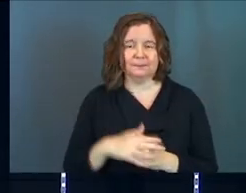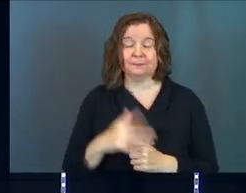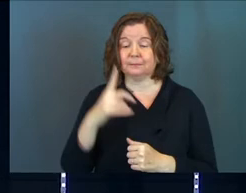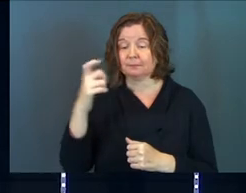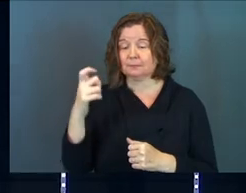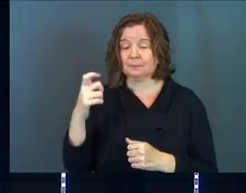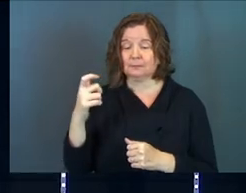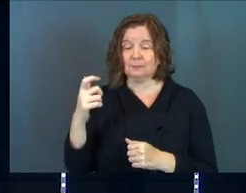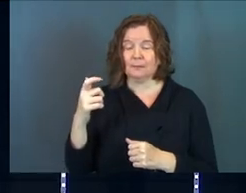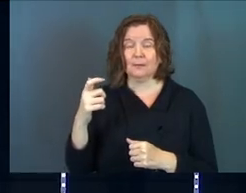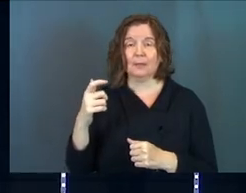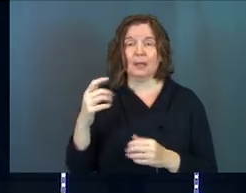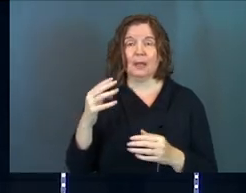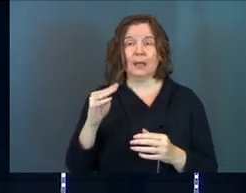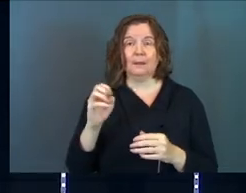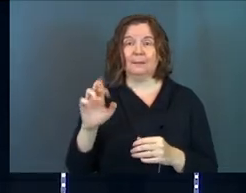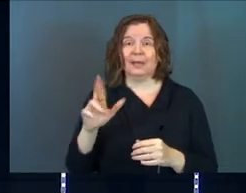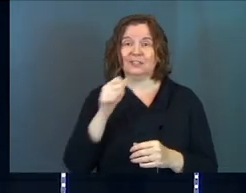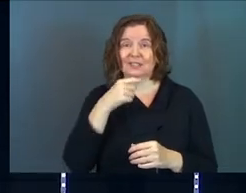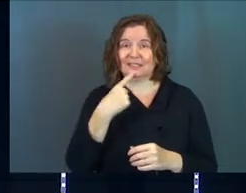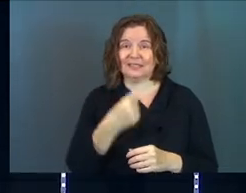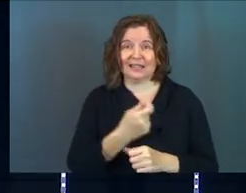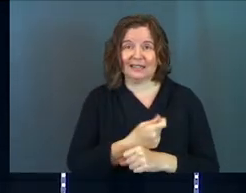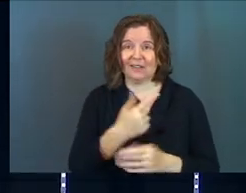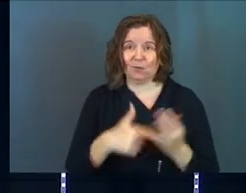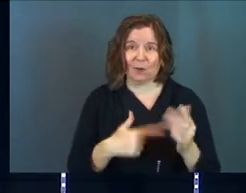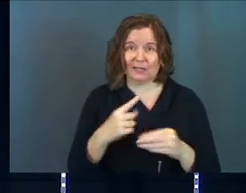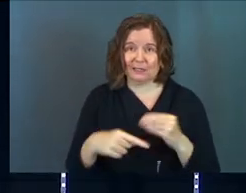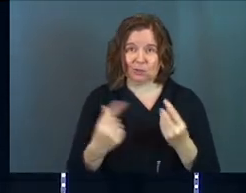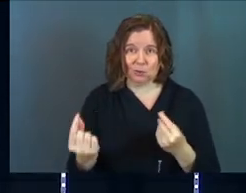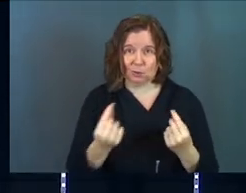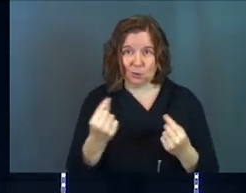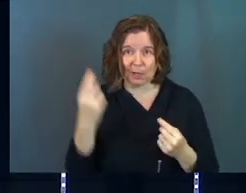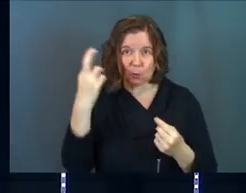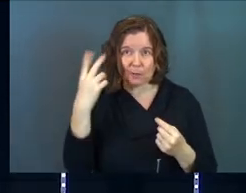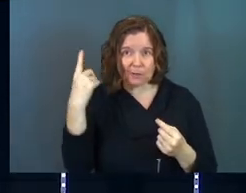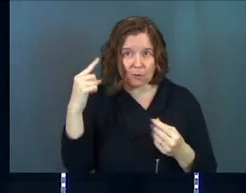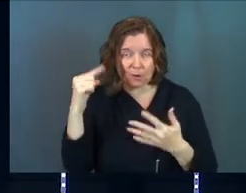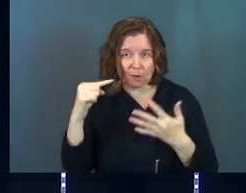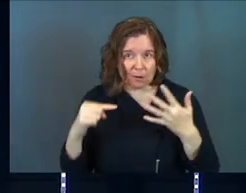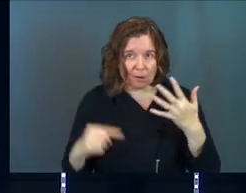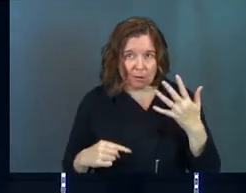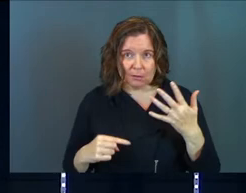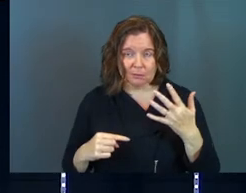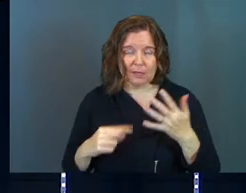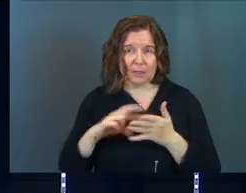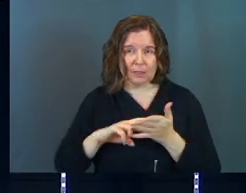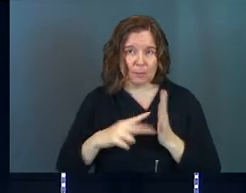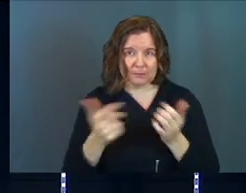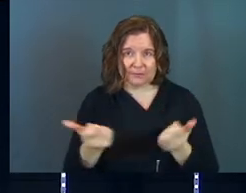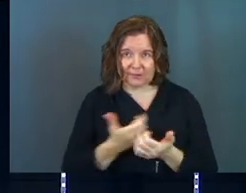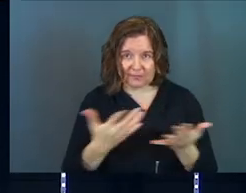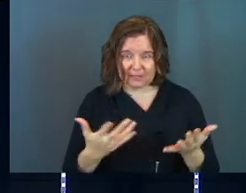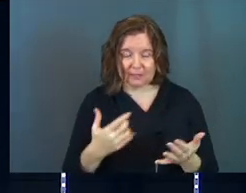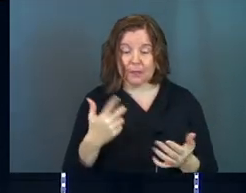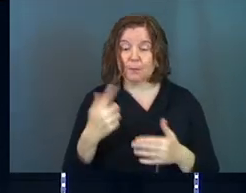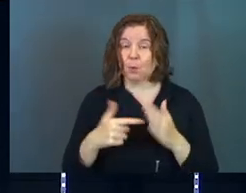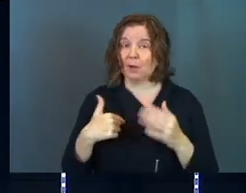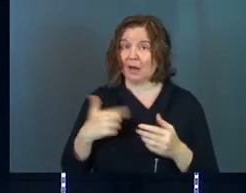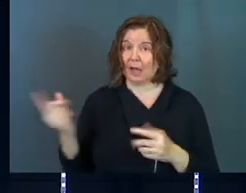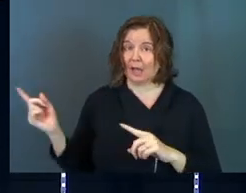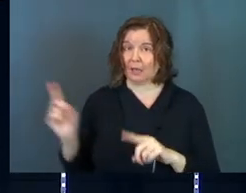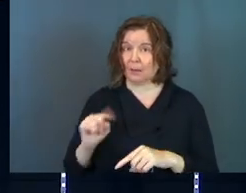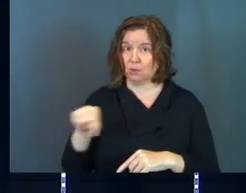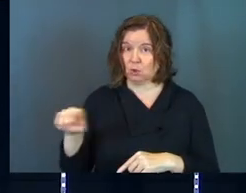He said, Because a master doesn't tell the slave what he's all about and what the big picture is and the why and the purpose of everything. He's like, But when